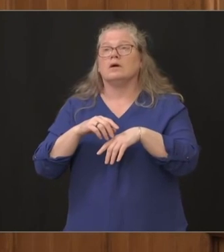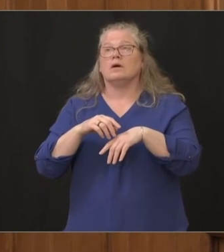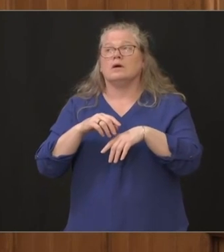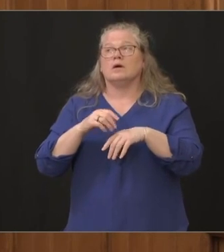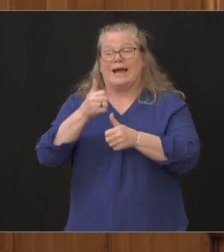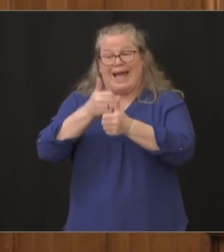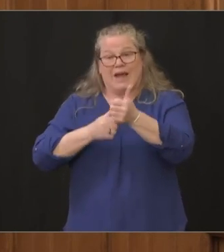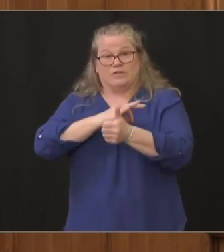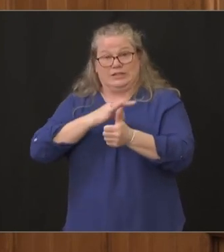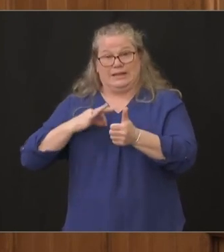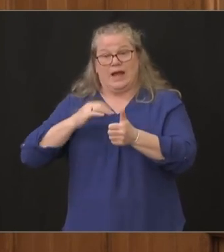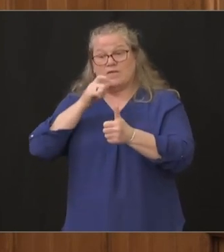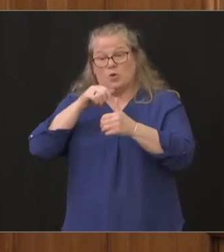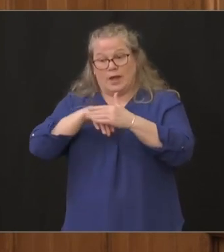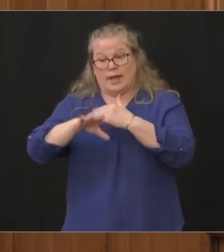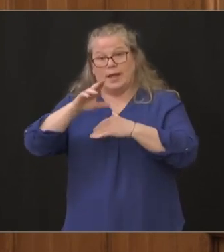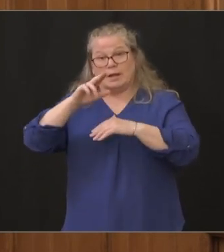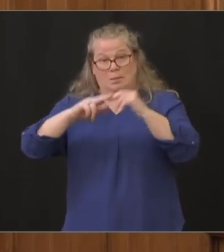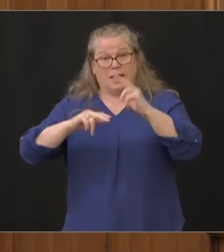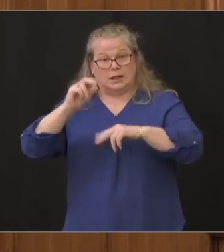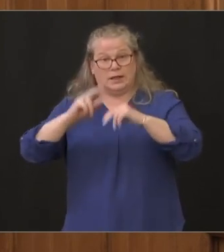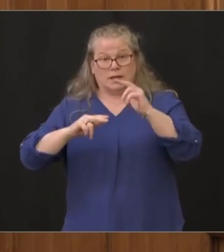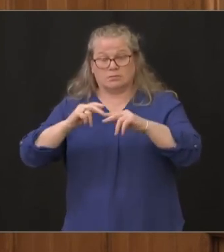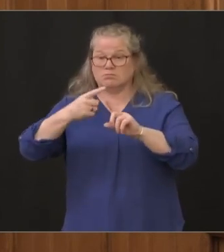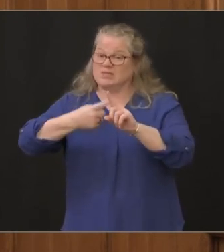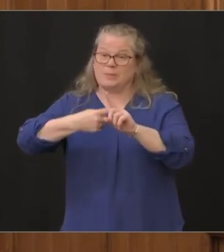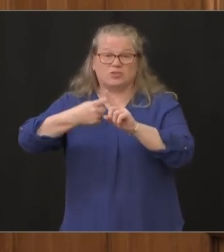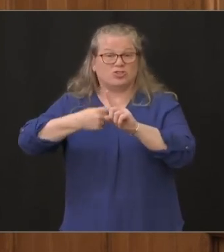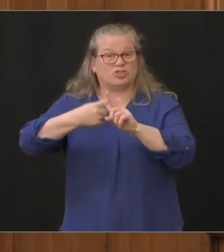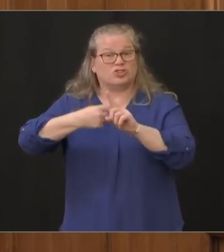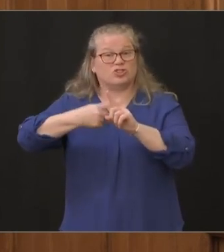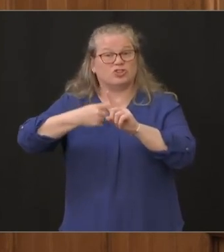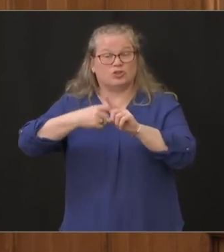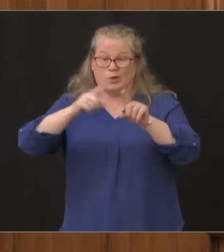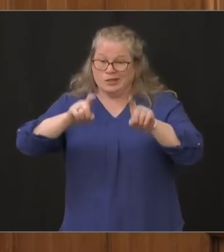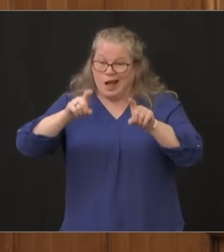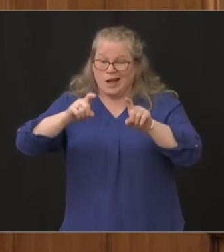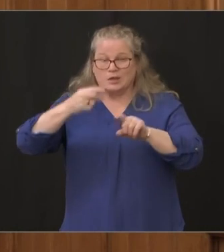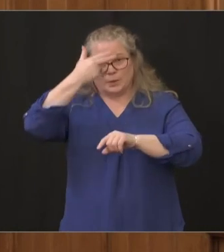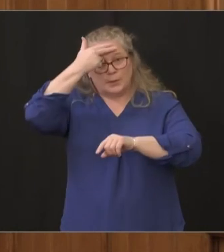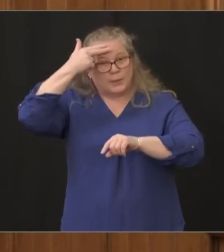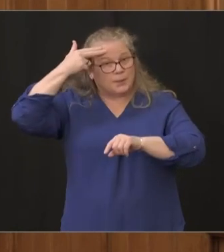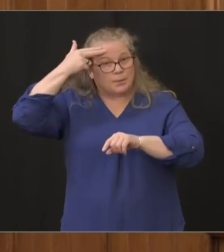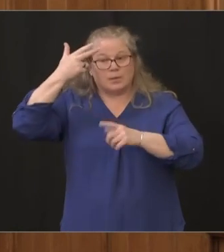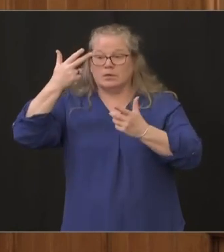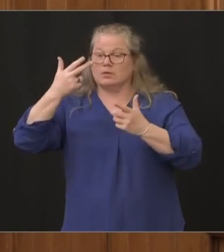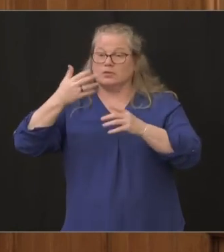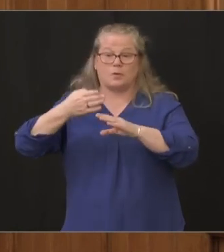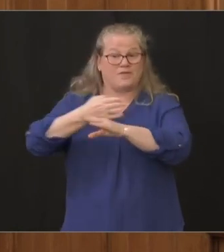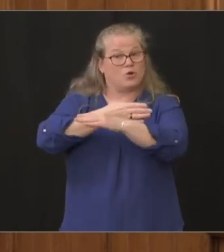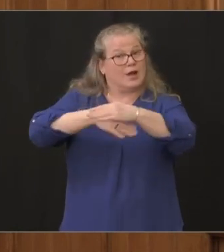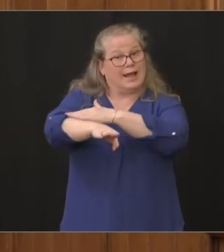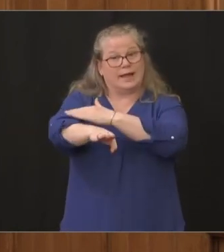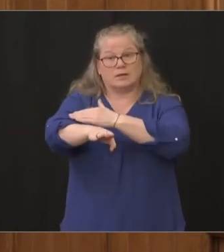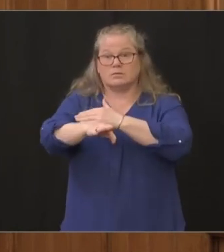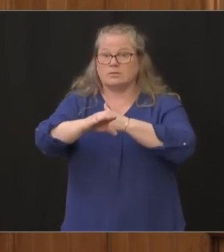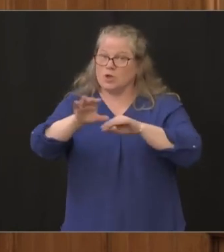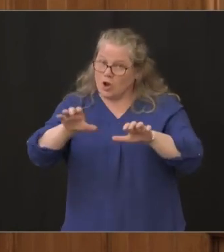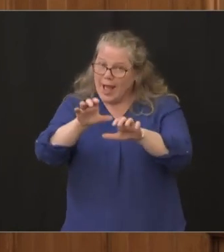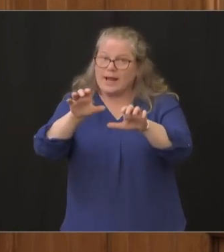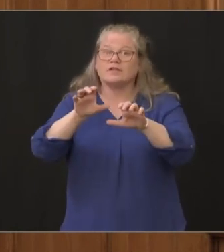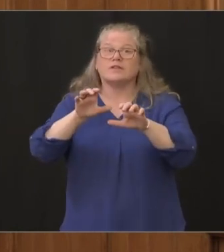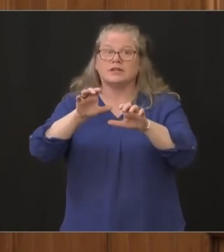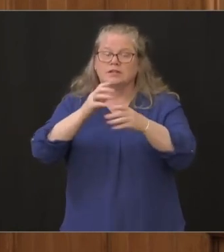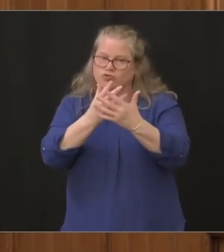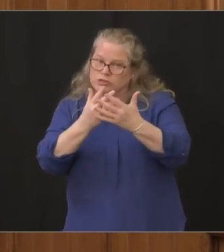staff member comes into the building gets a temperature test so we're actively pre-screening people before they enter the building uh and we are providing a mask